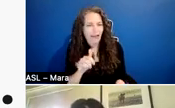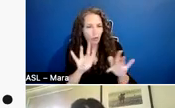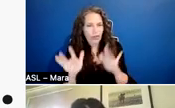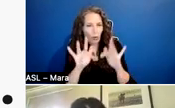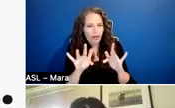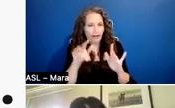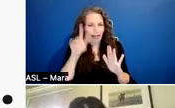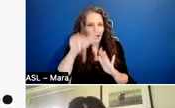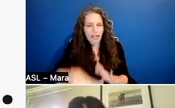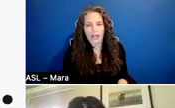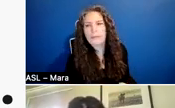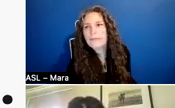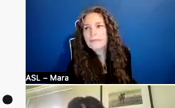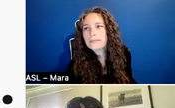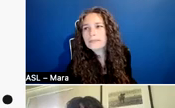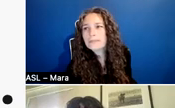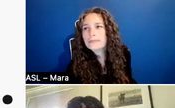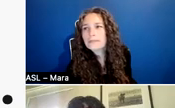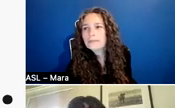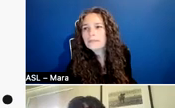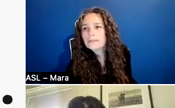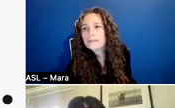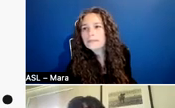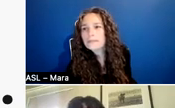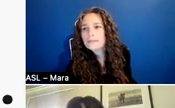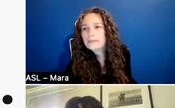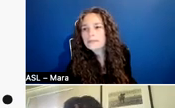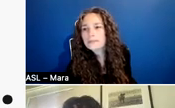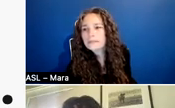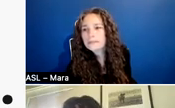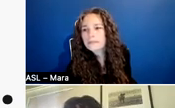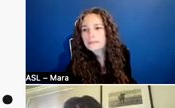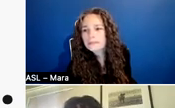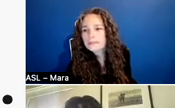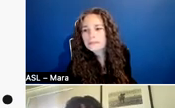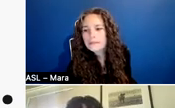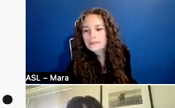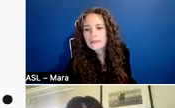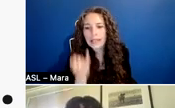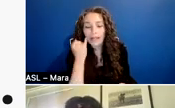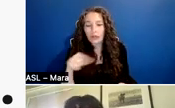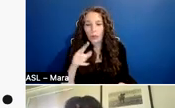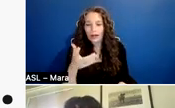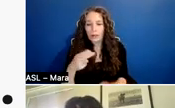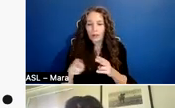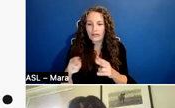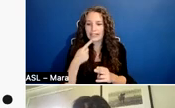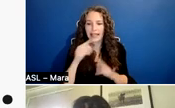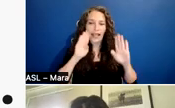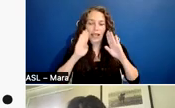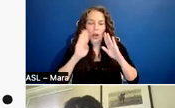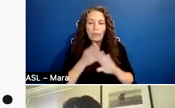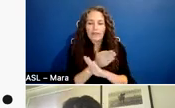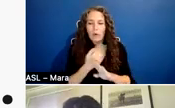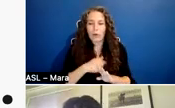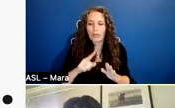So Maria and Abby, would you like to briefly say hello, before we get into the meat of the